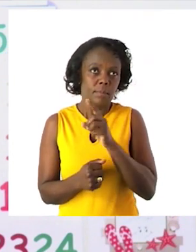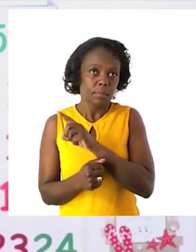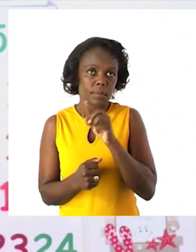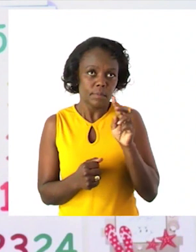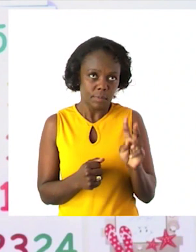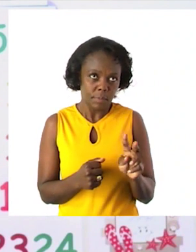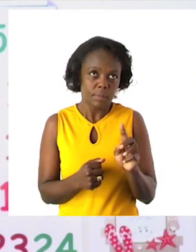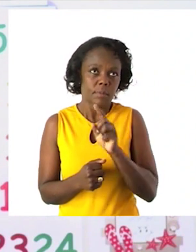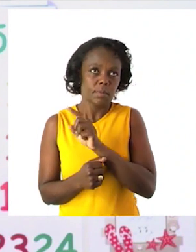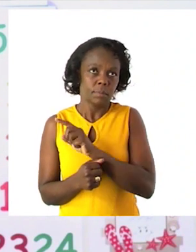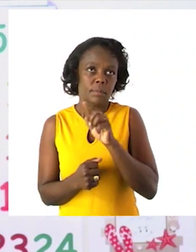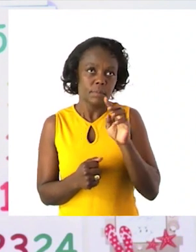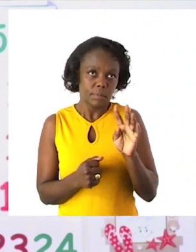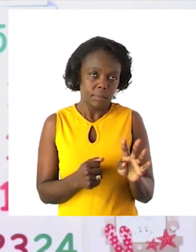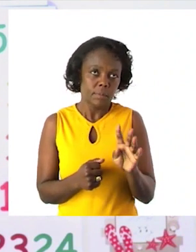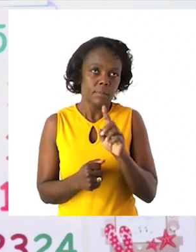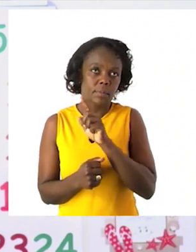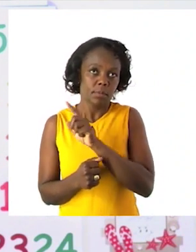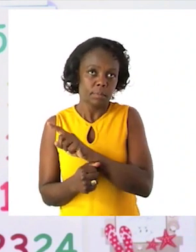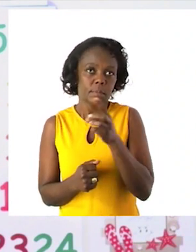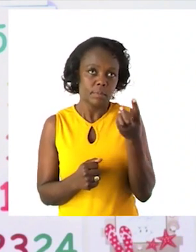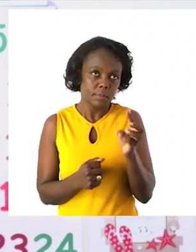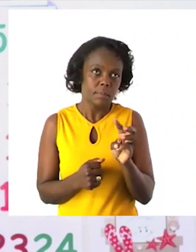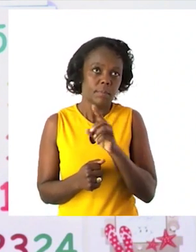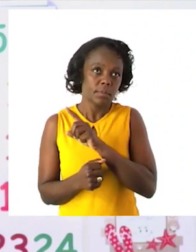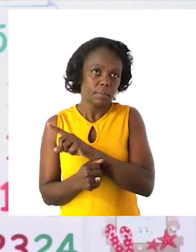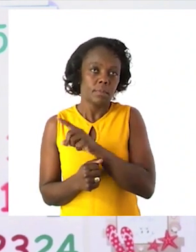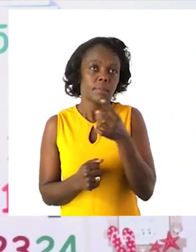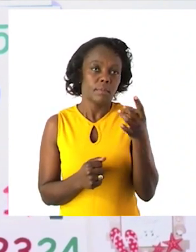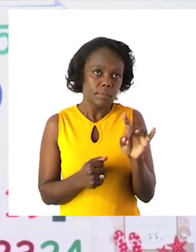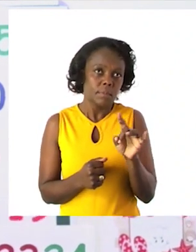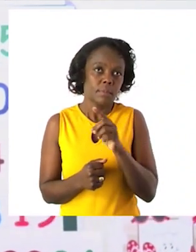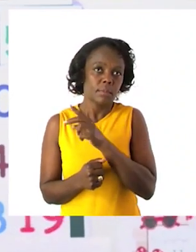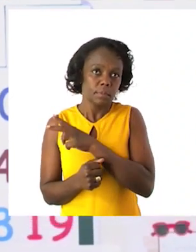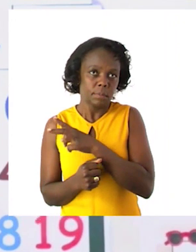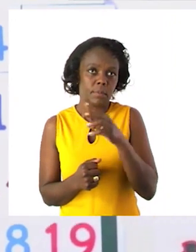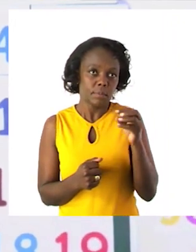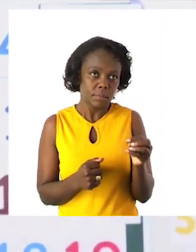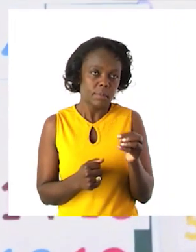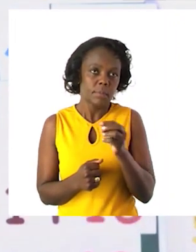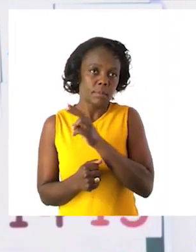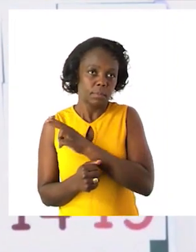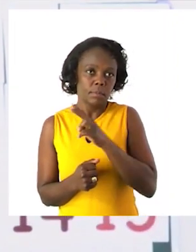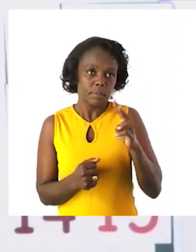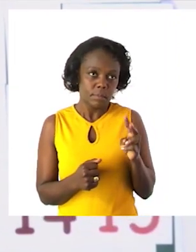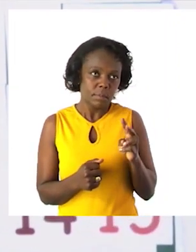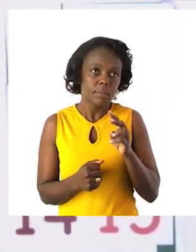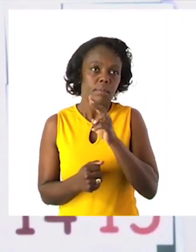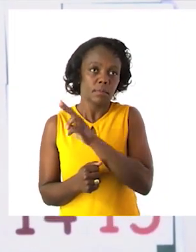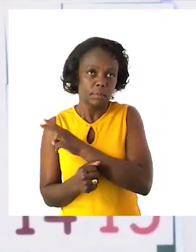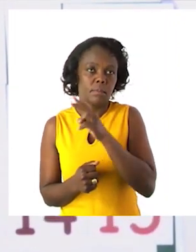12, 14, 16, 18, 20, 22,